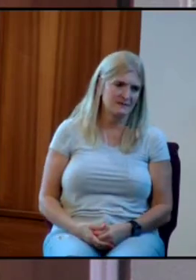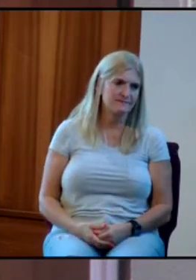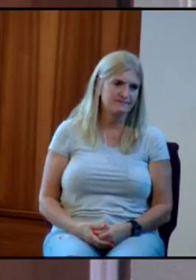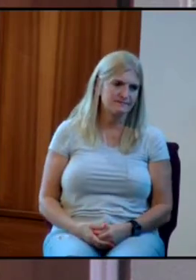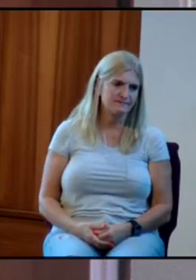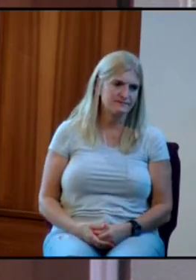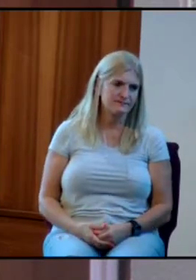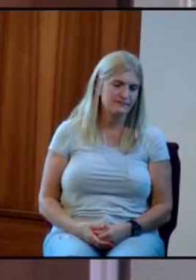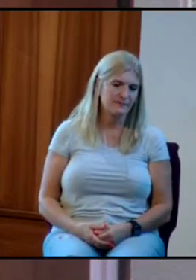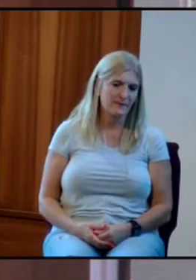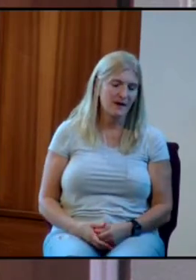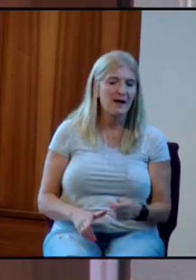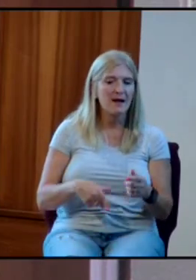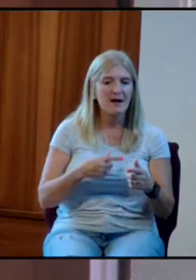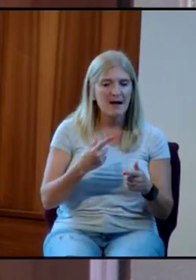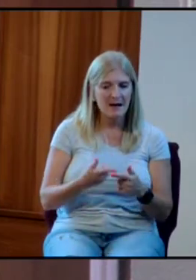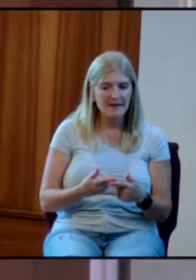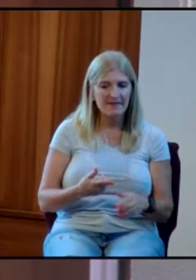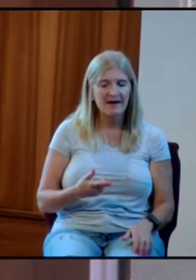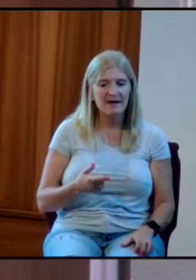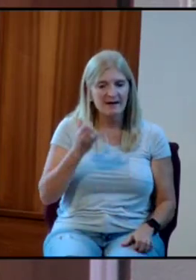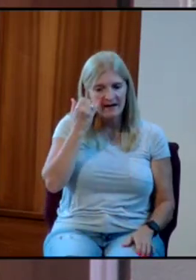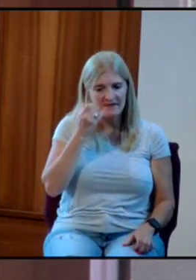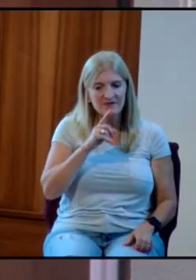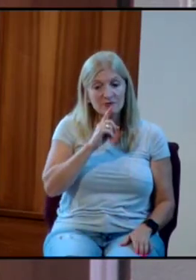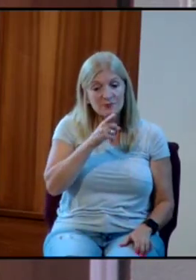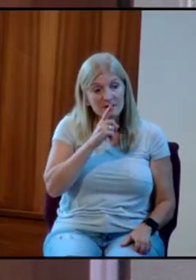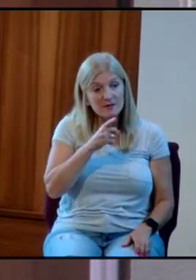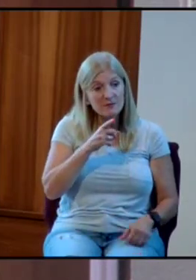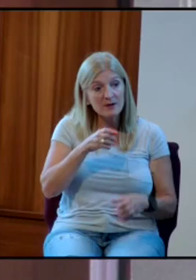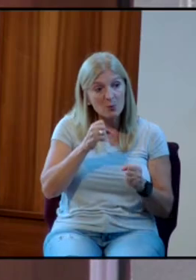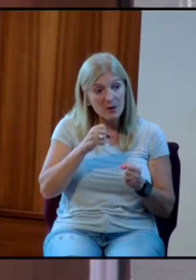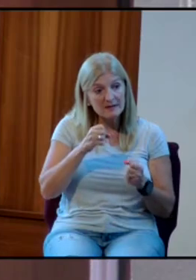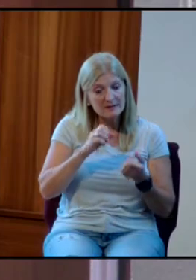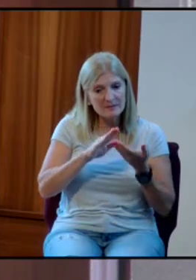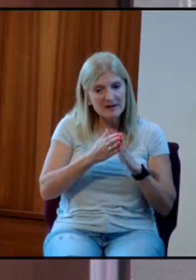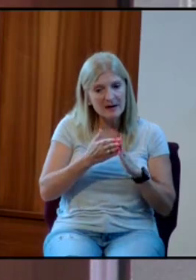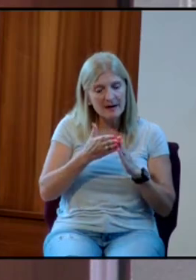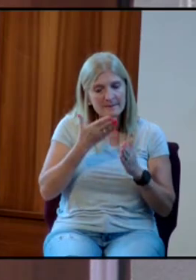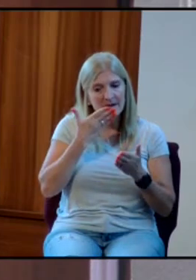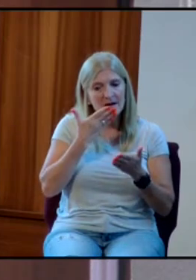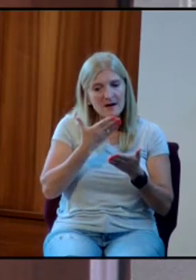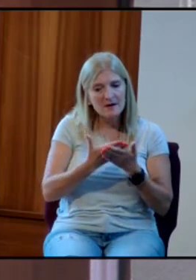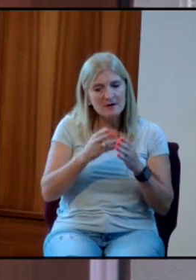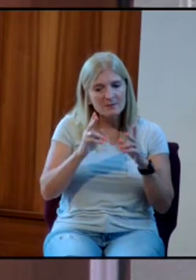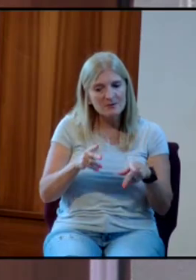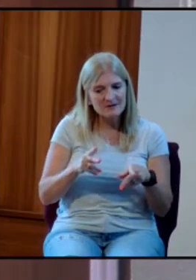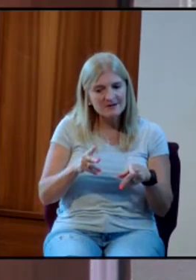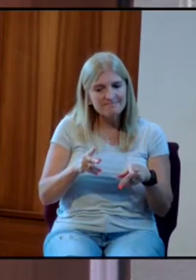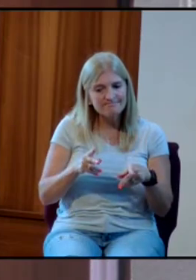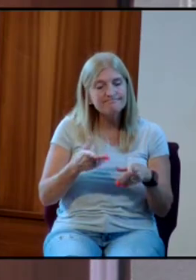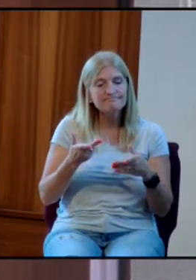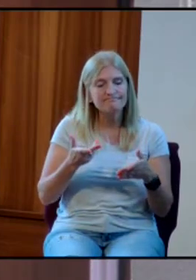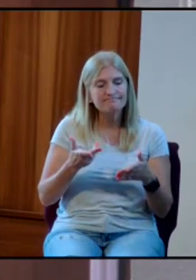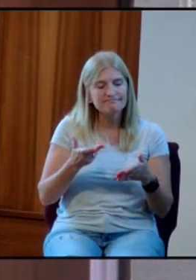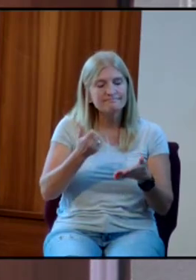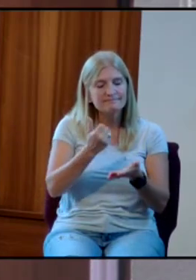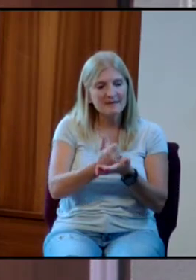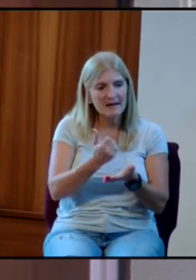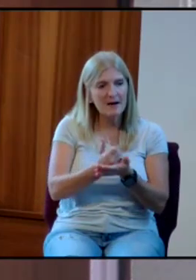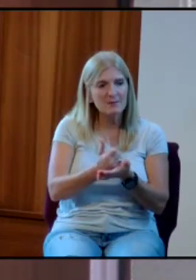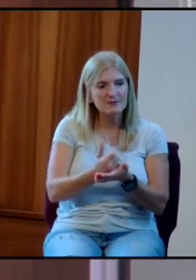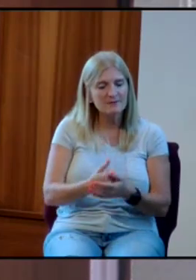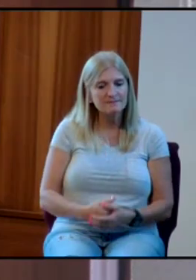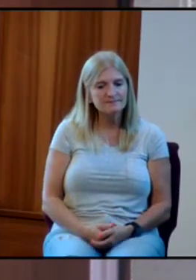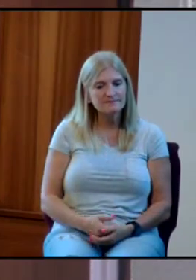right back to where the sermon began. If you really want to be a good person, how do you become that good person? If you really